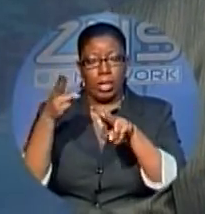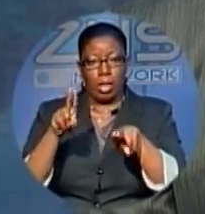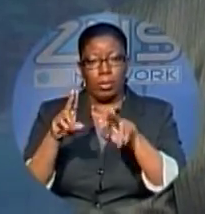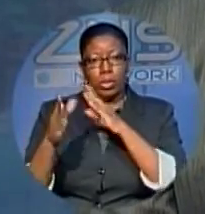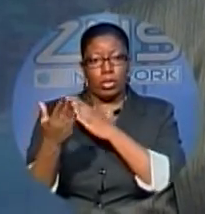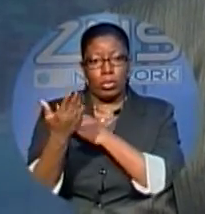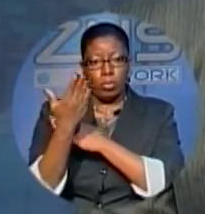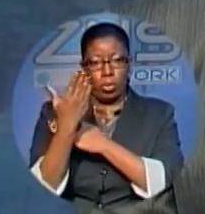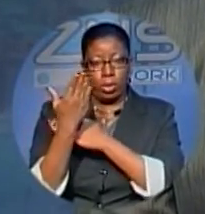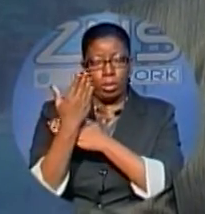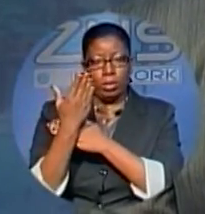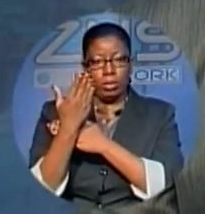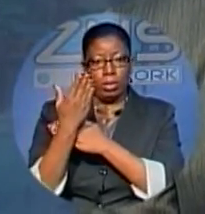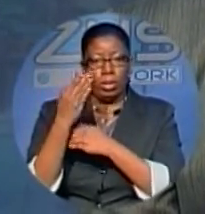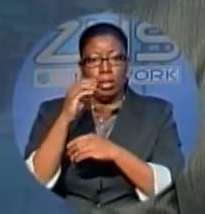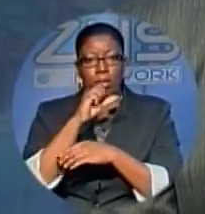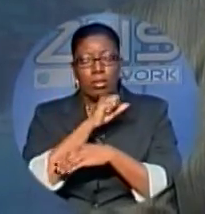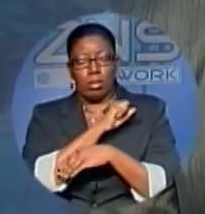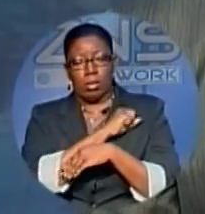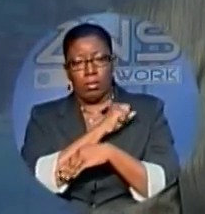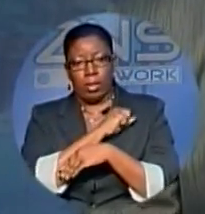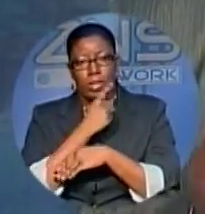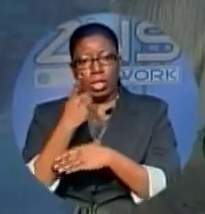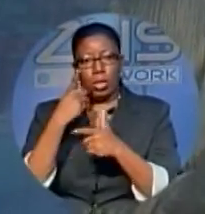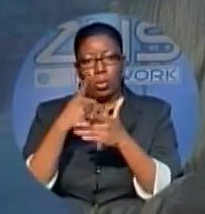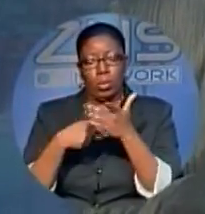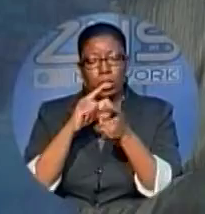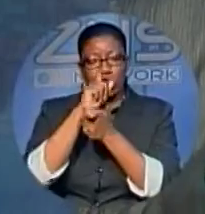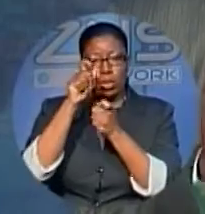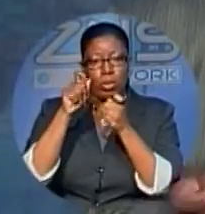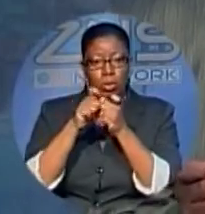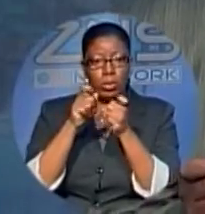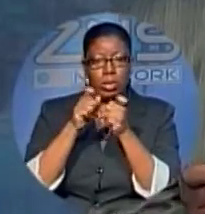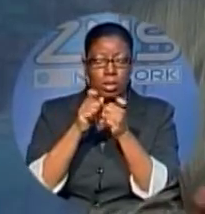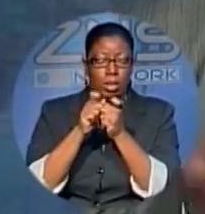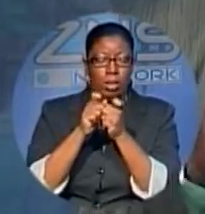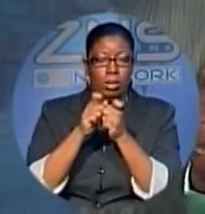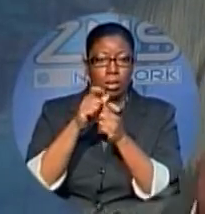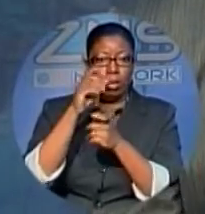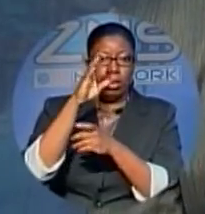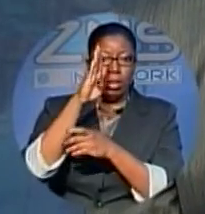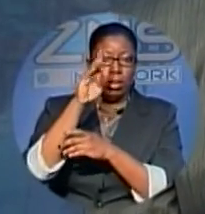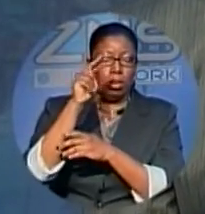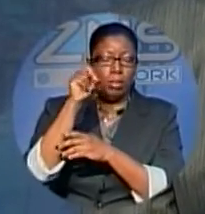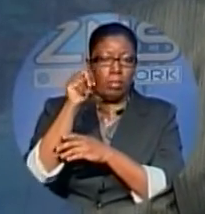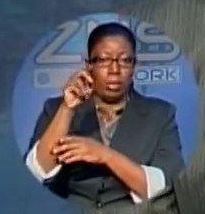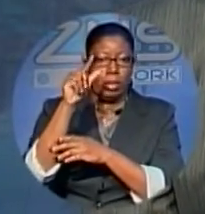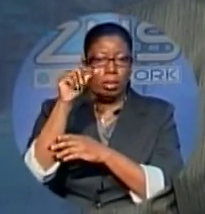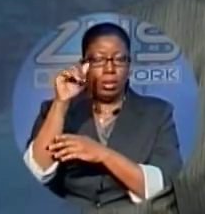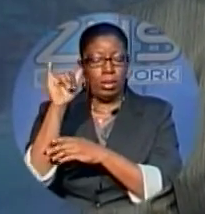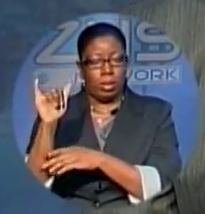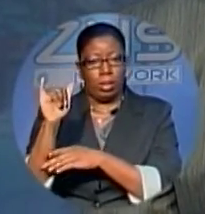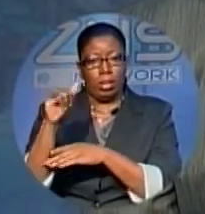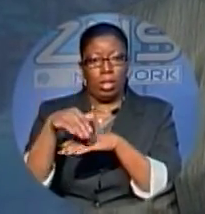this morning. Our Nico Skowala tells us who exactly is using Bengay, mineral ice and rubbing alcohol tonight.